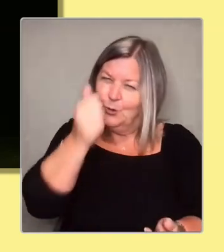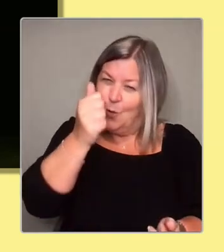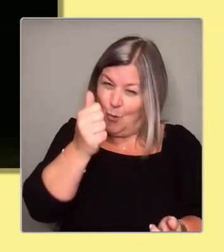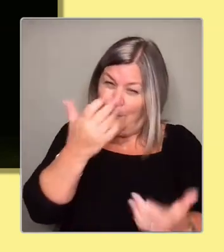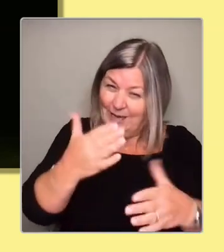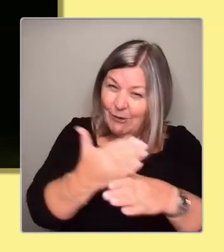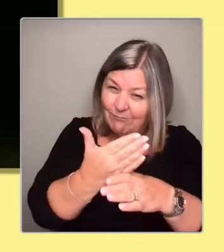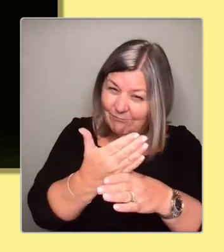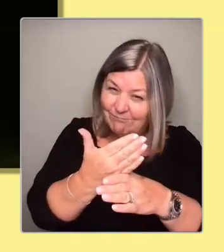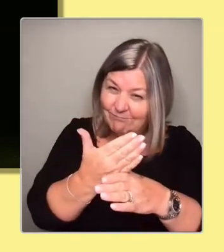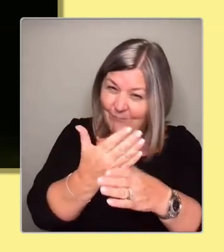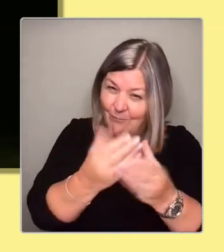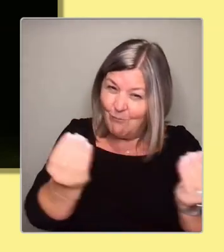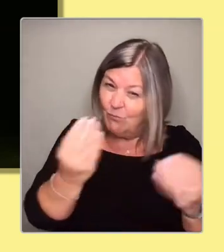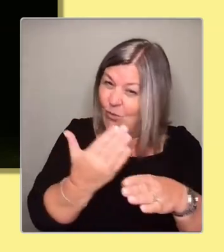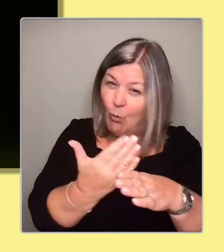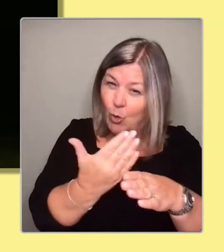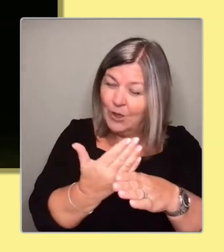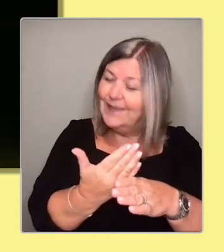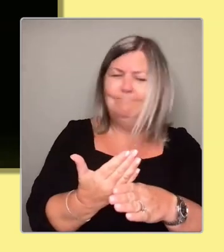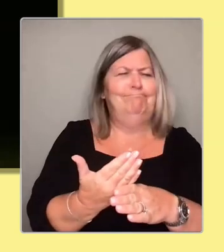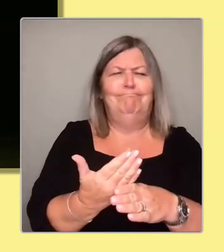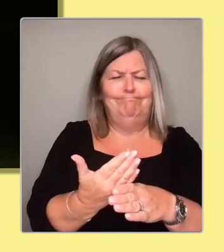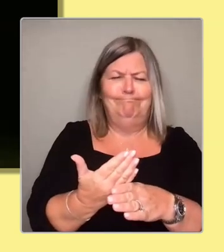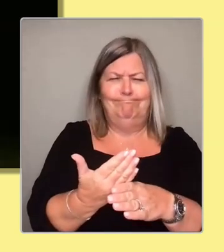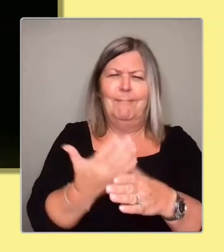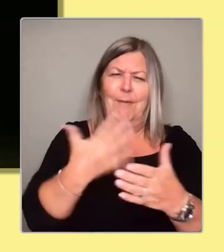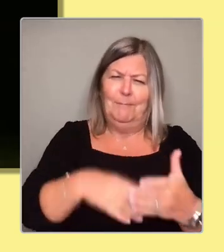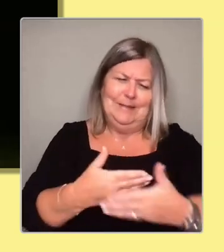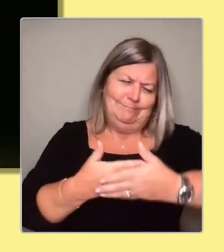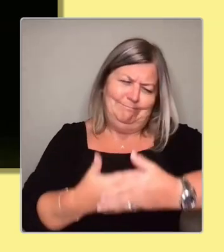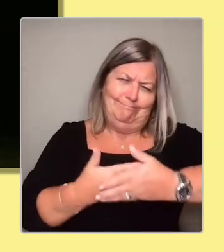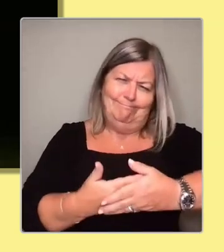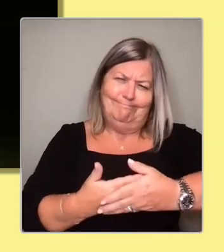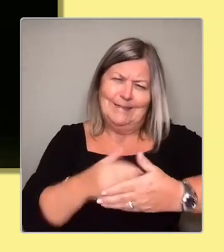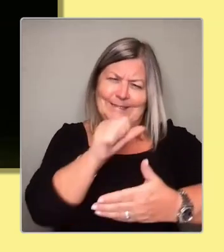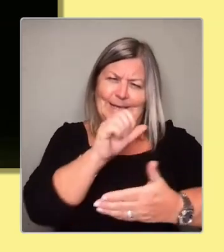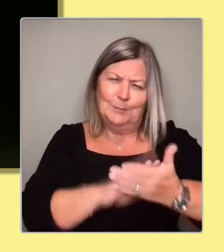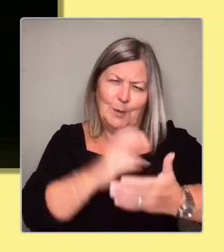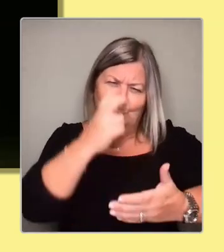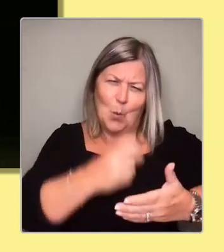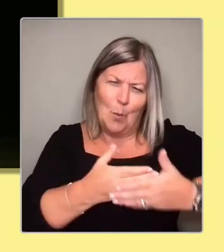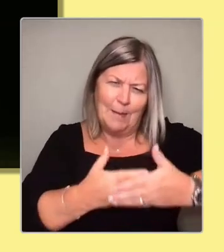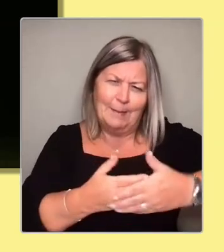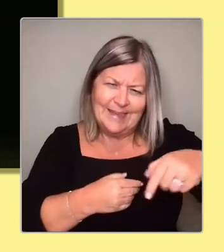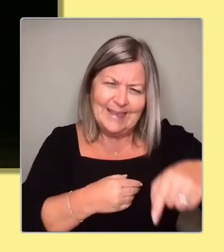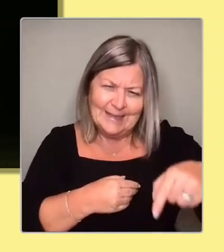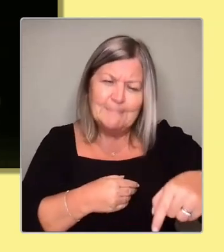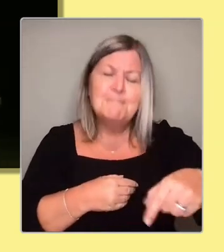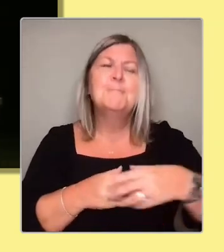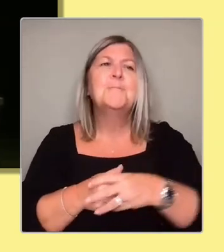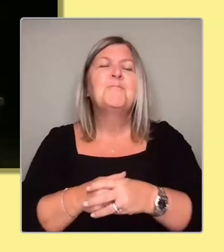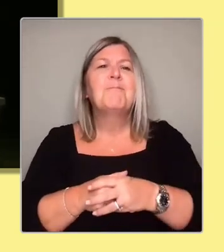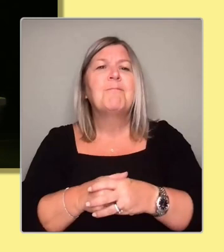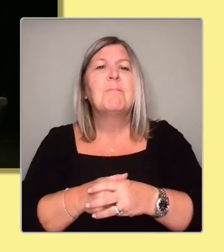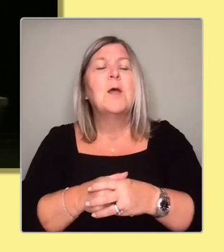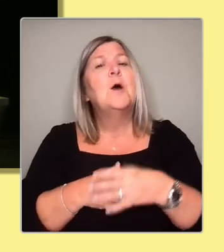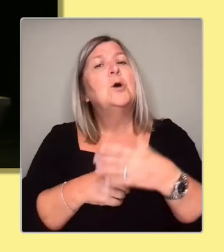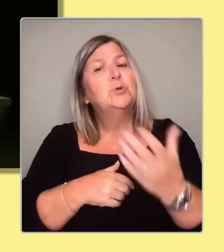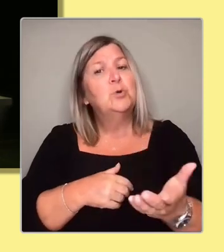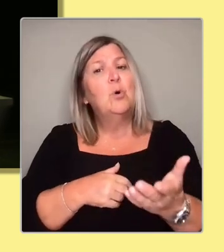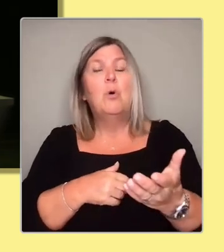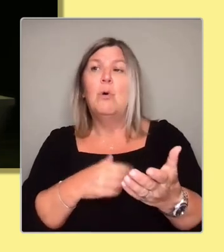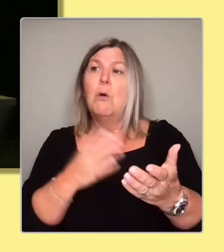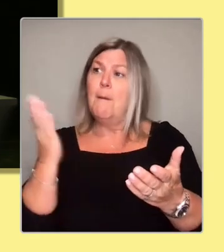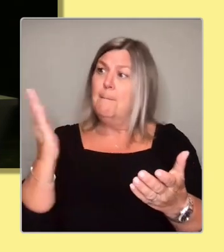and changing nappies. And I've got a wee six month old baby back home. And coming back into this contest was a bit of a shock to the system.